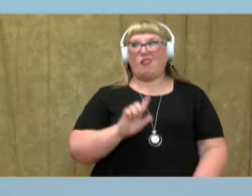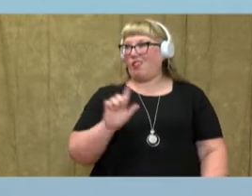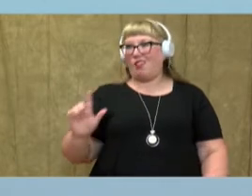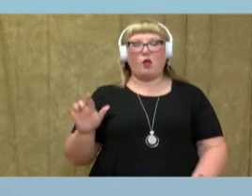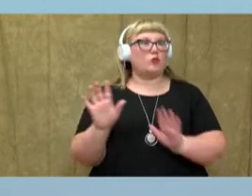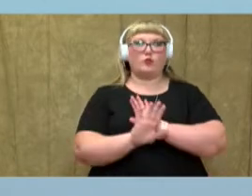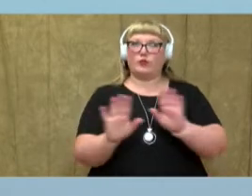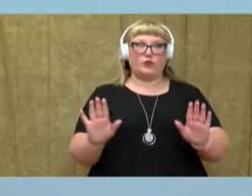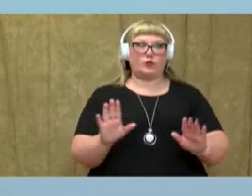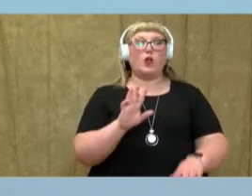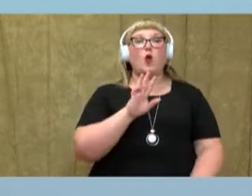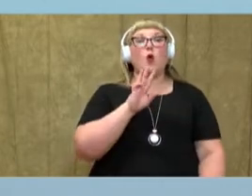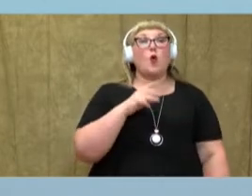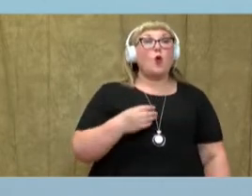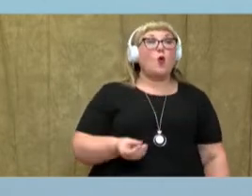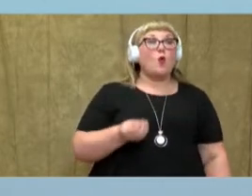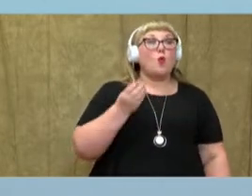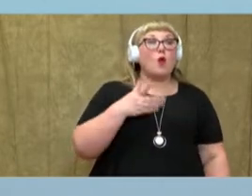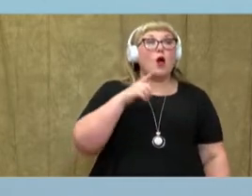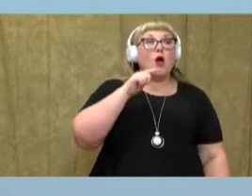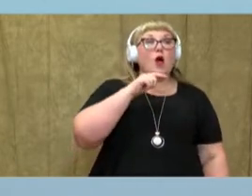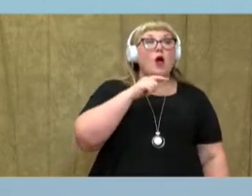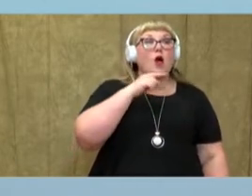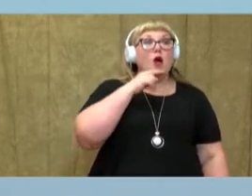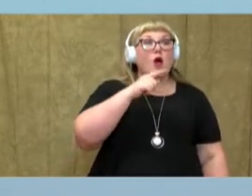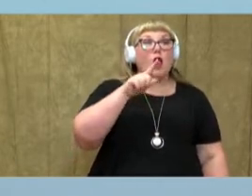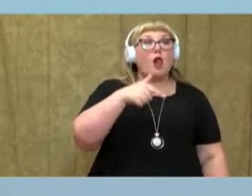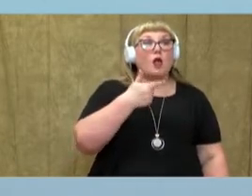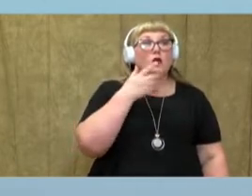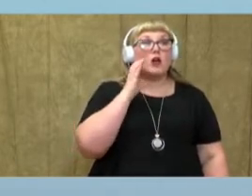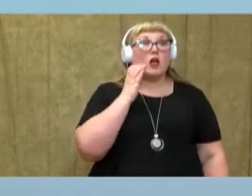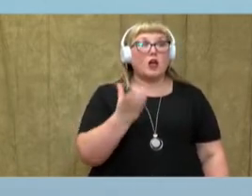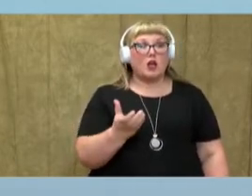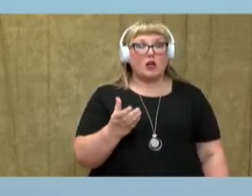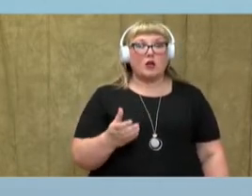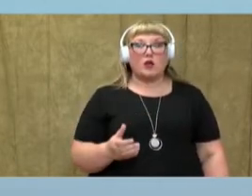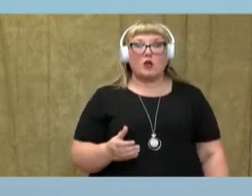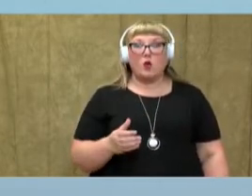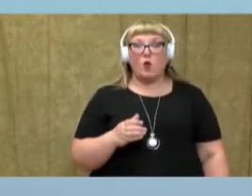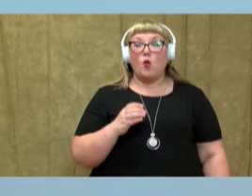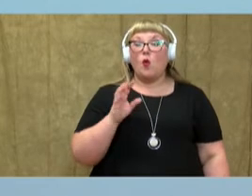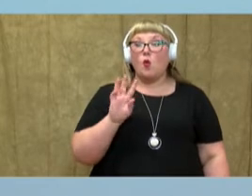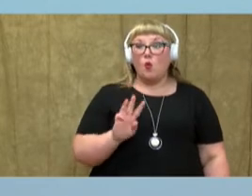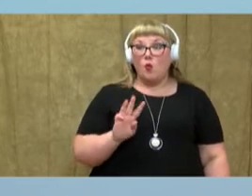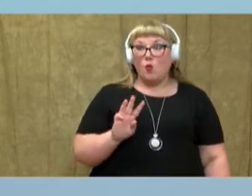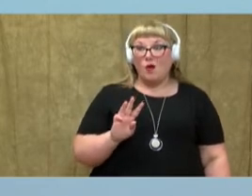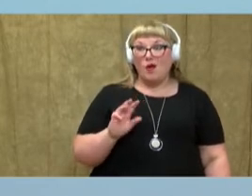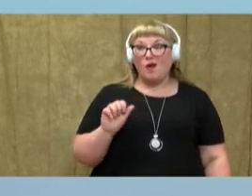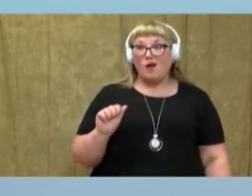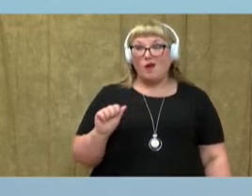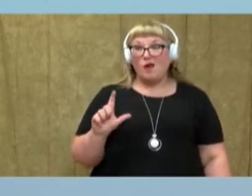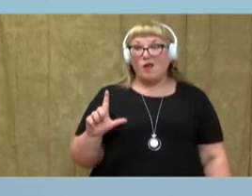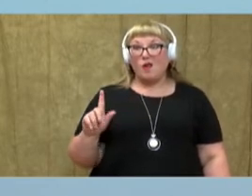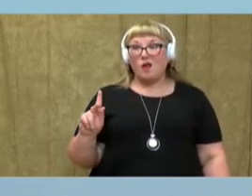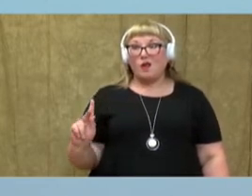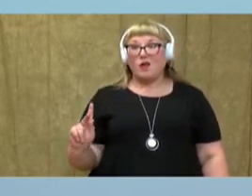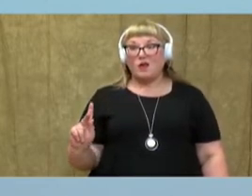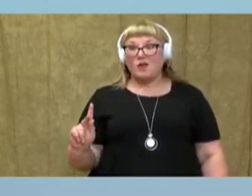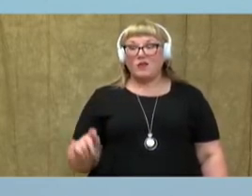Let's write the sounds that we hear in walk. Ready? Write. W-aul.